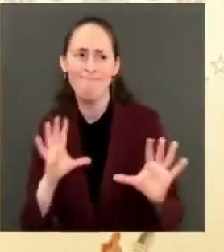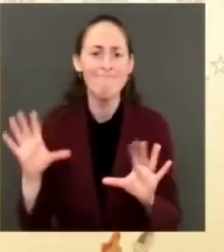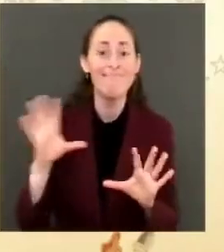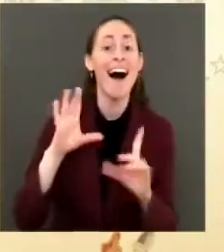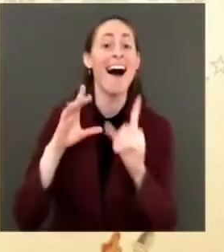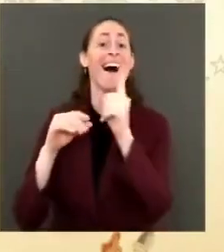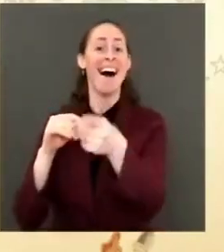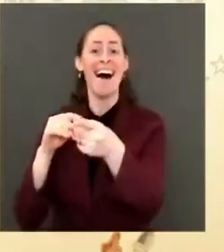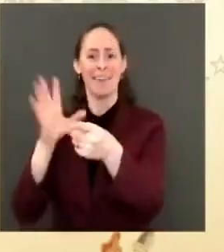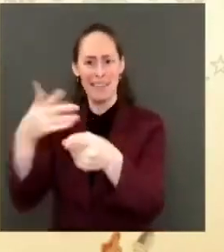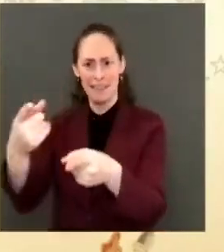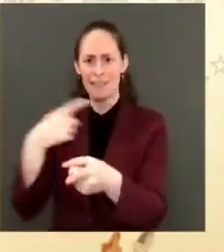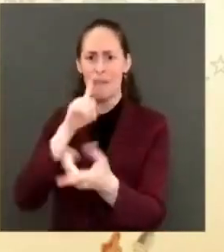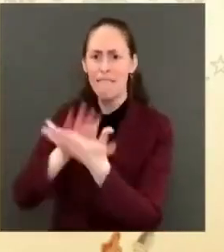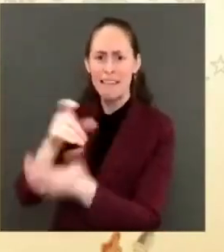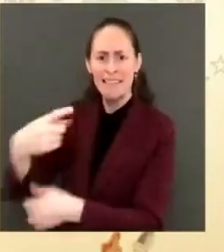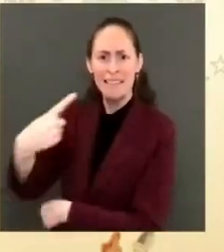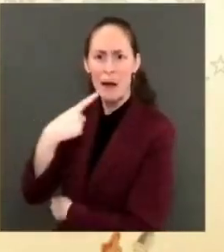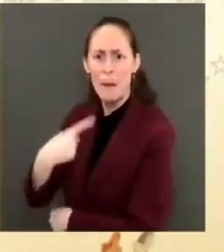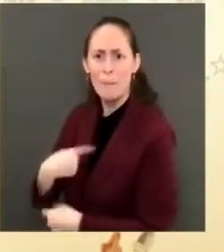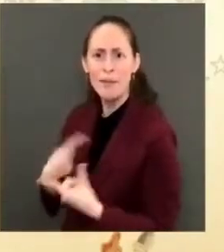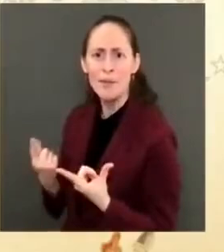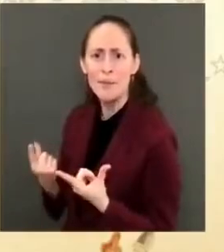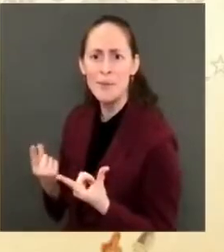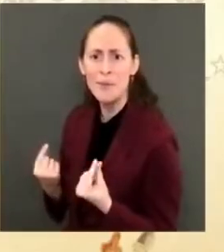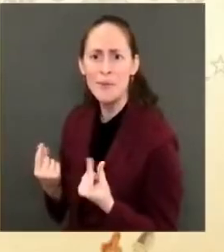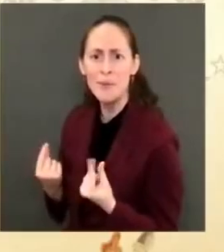Well, I'm heading back, Joe. I promise. I'm coming. I'm coming.